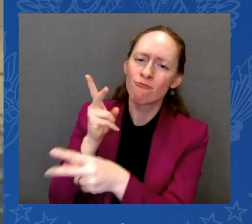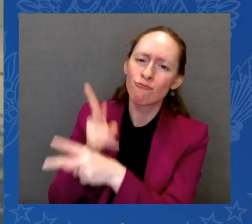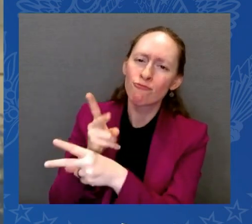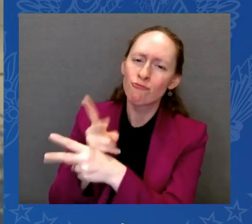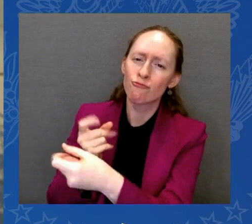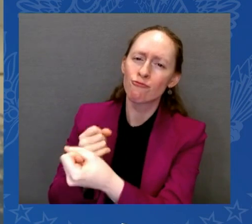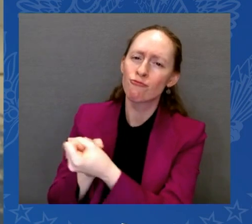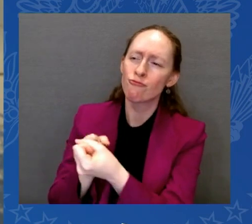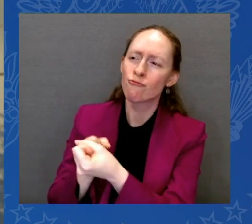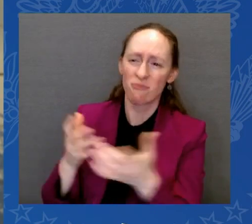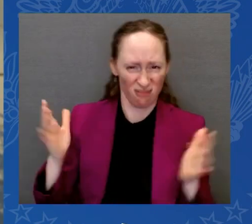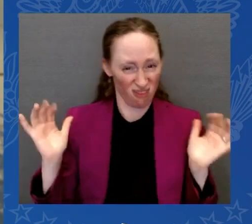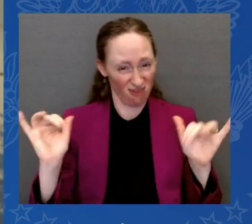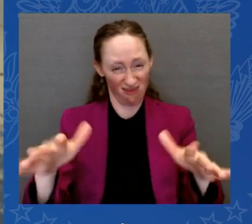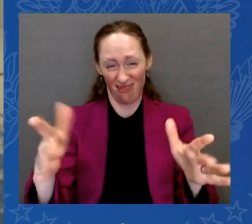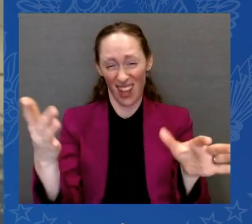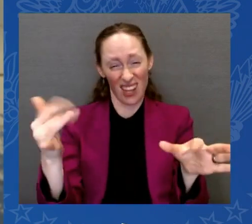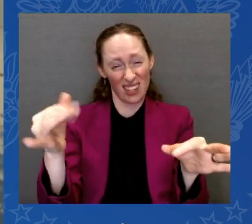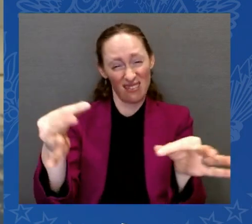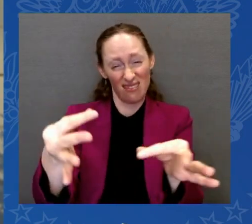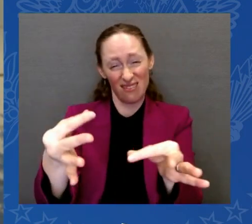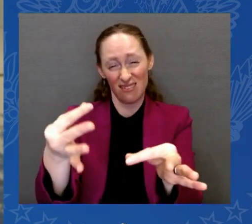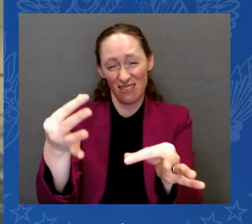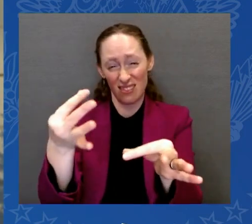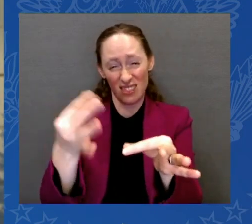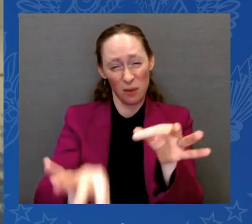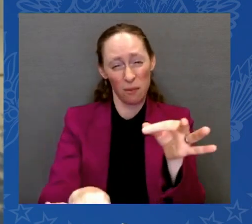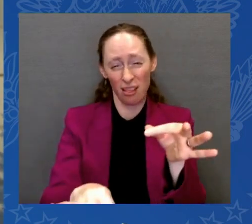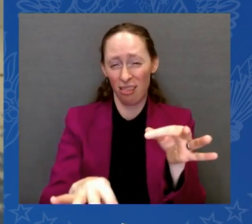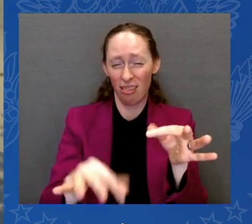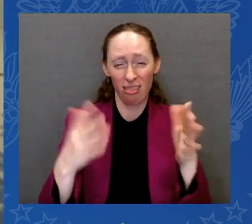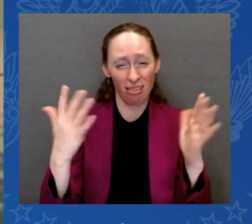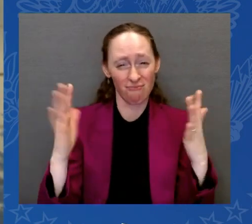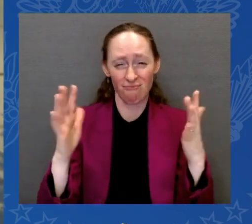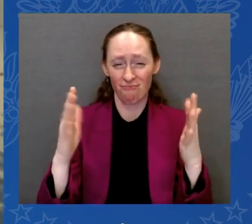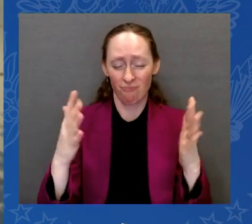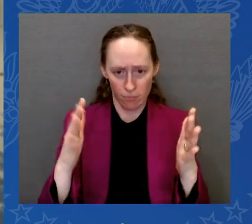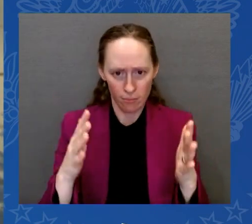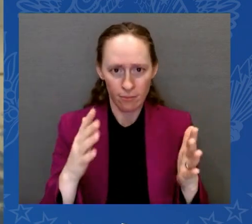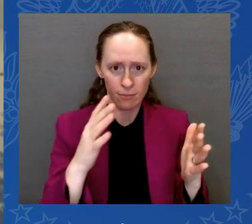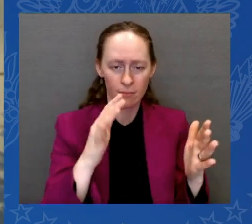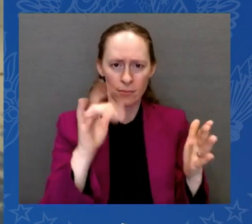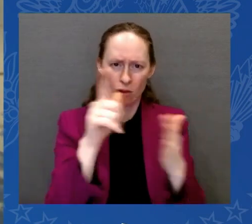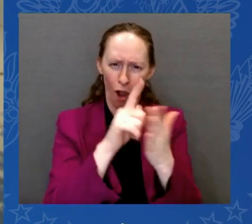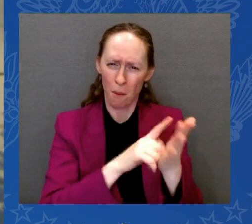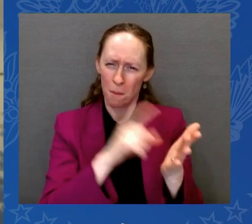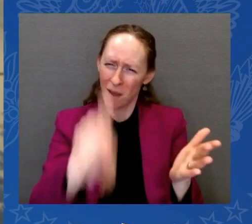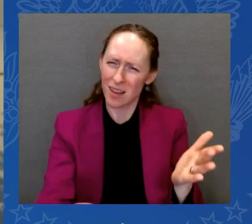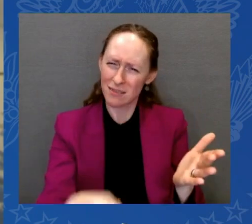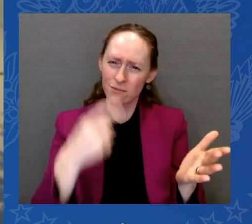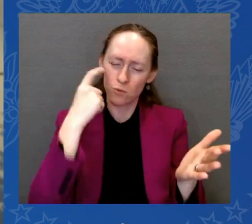should have the right to answer those questions for themselves without the government interference.